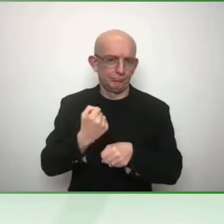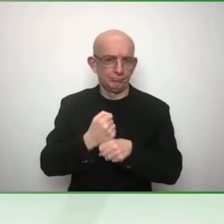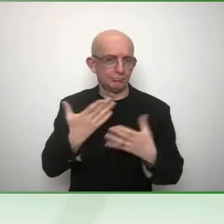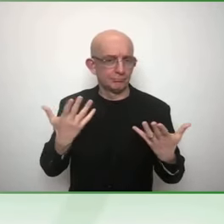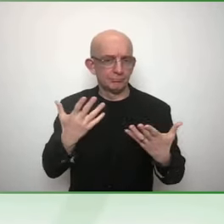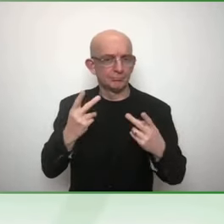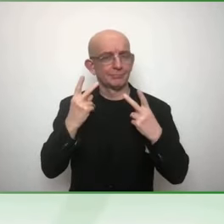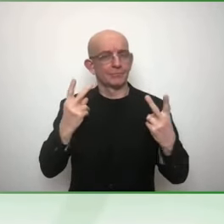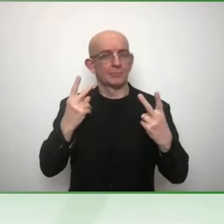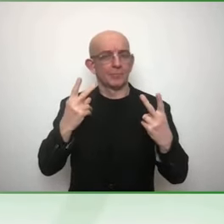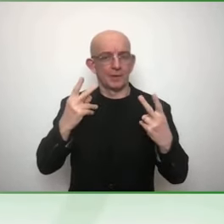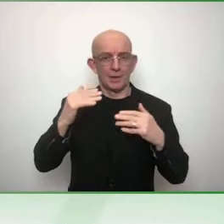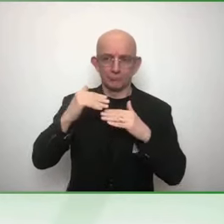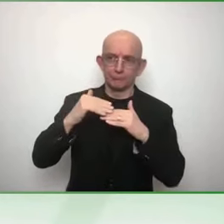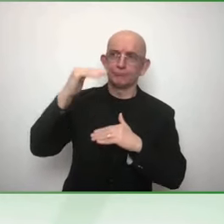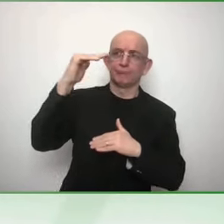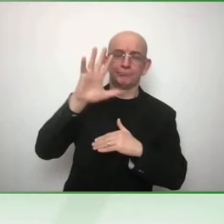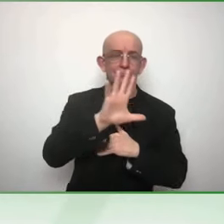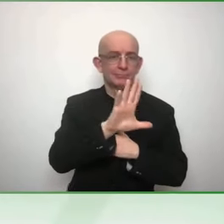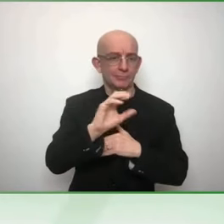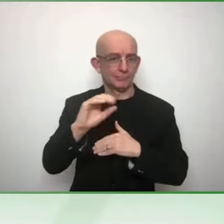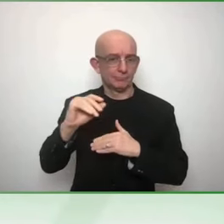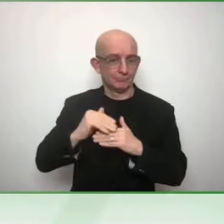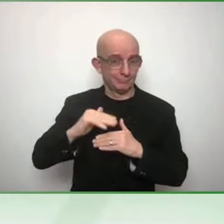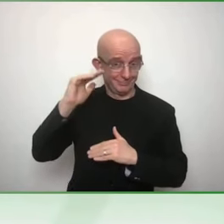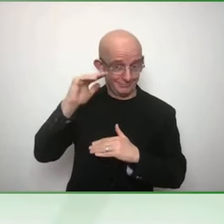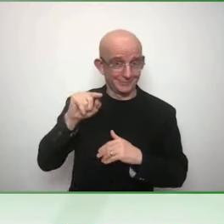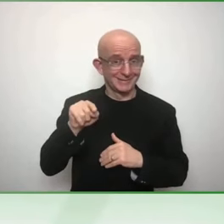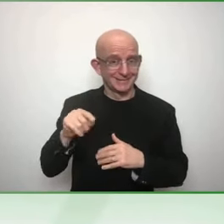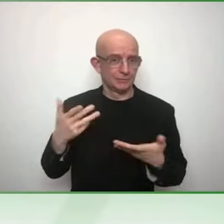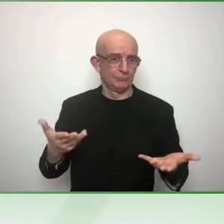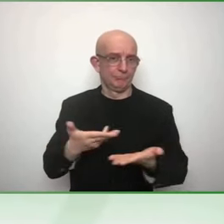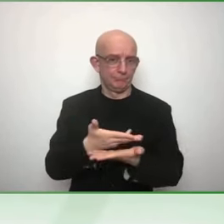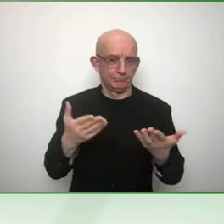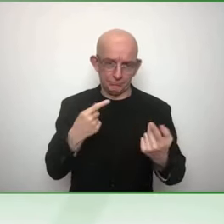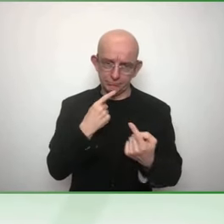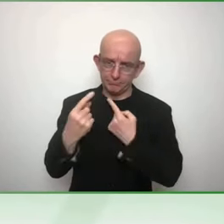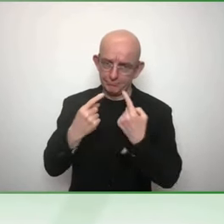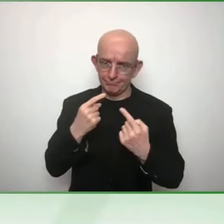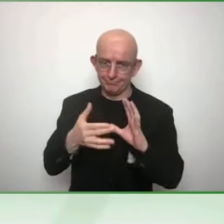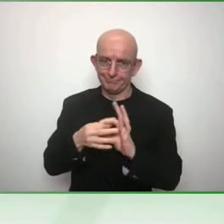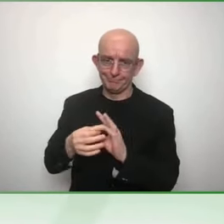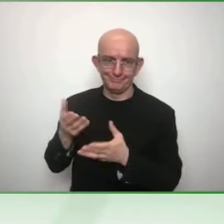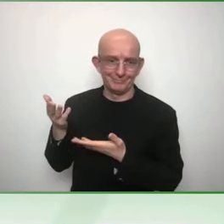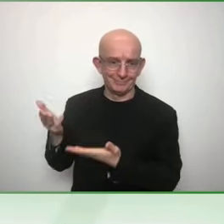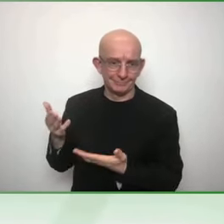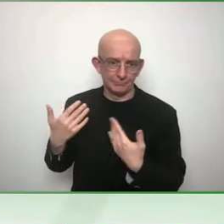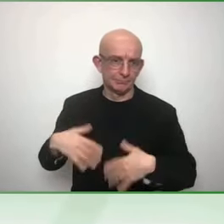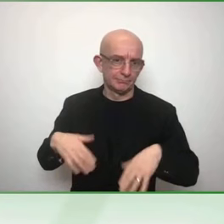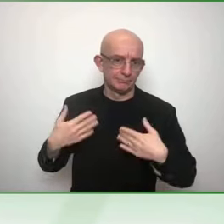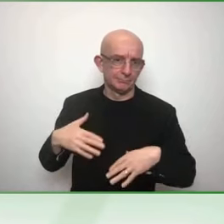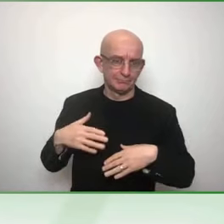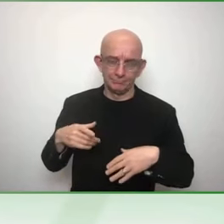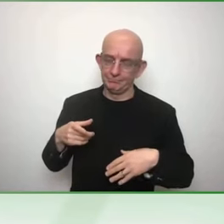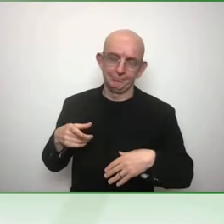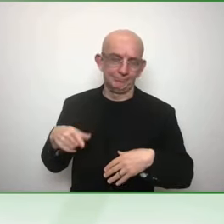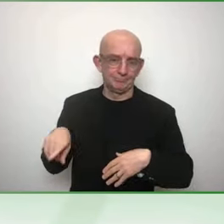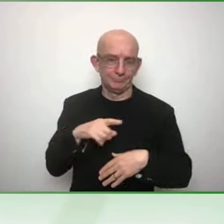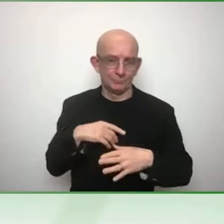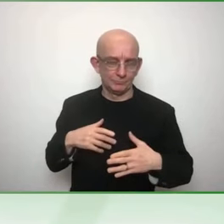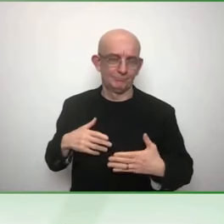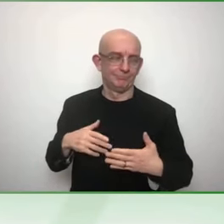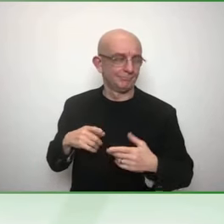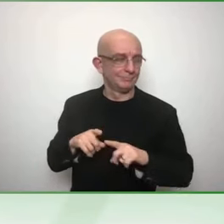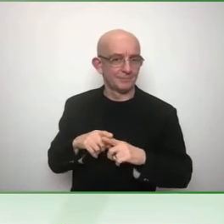arguably one of the world's most powerful forums at the World Economic Forum's annual meeting in Davos, Switzerland, which is really built around the